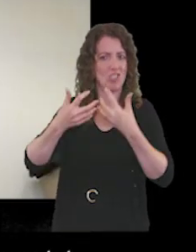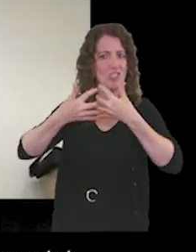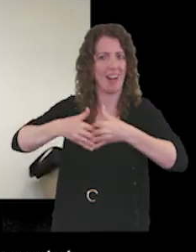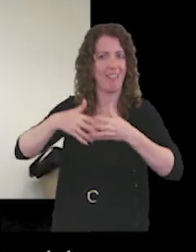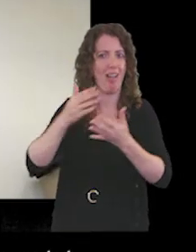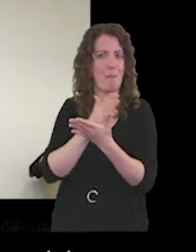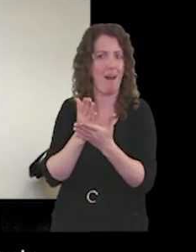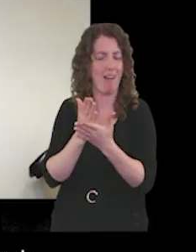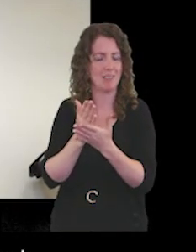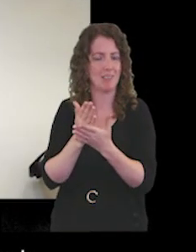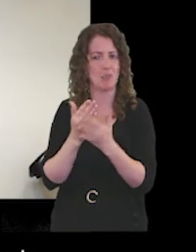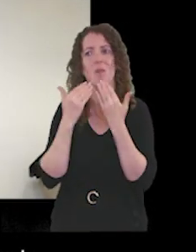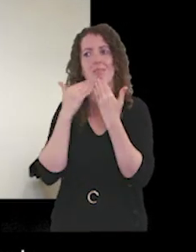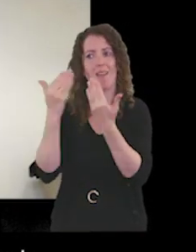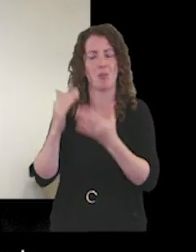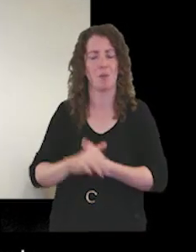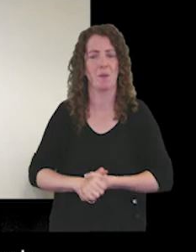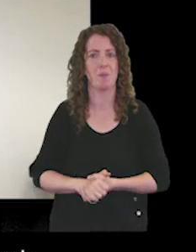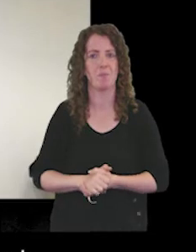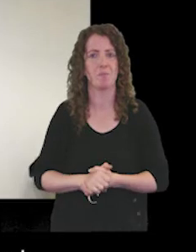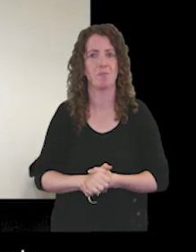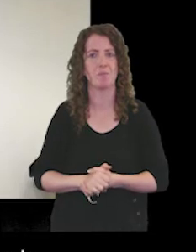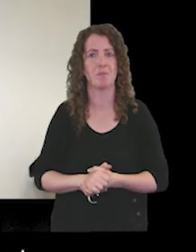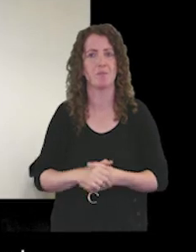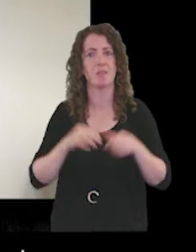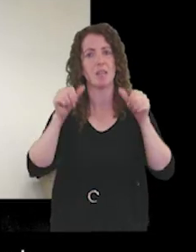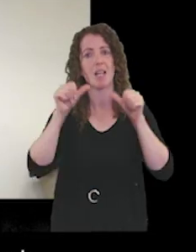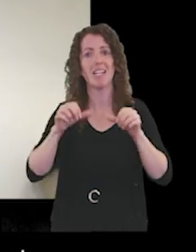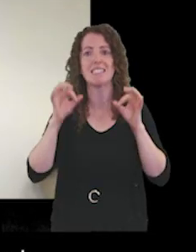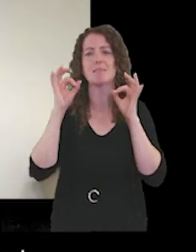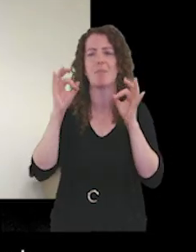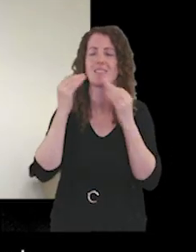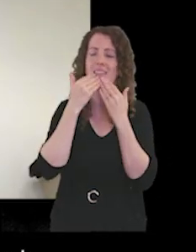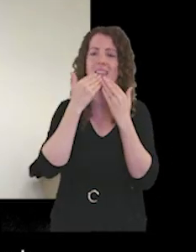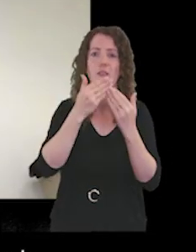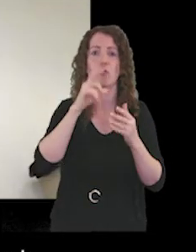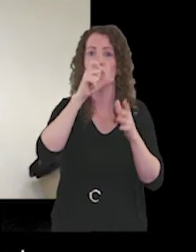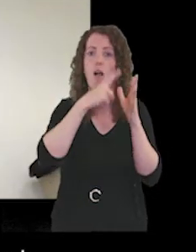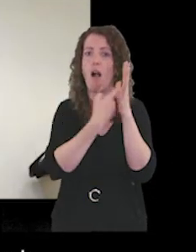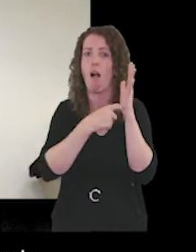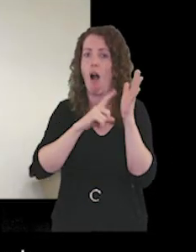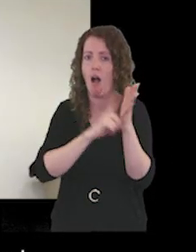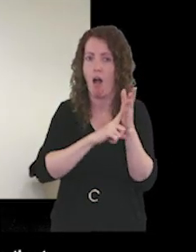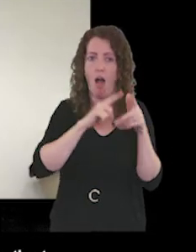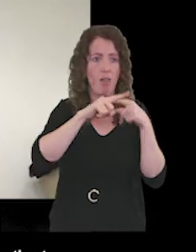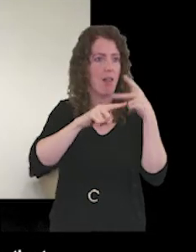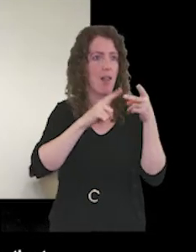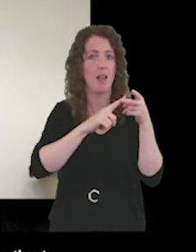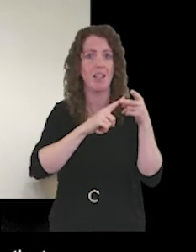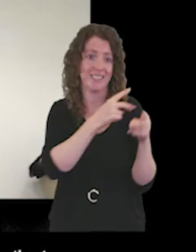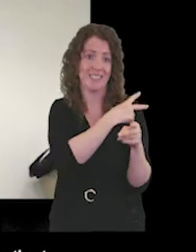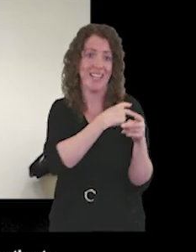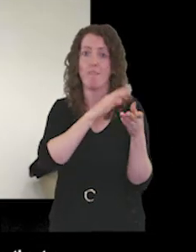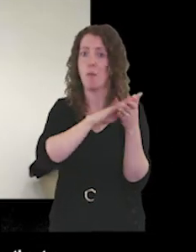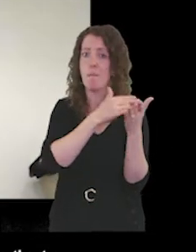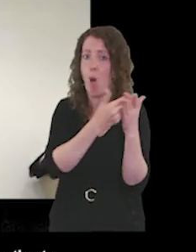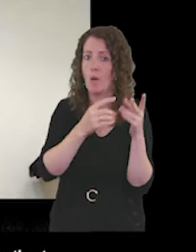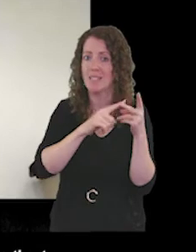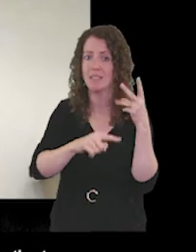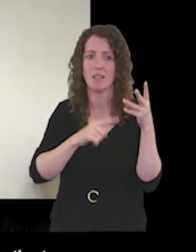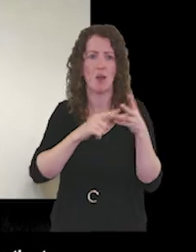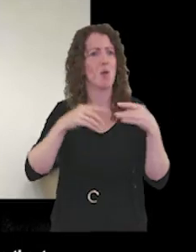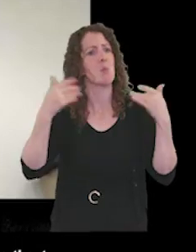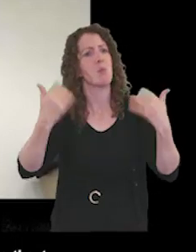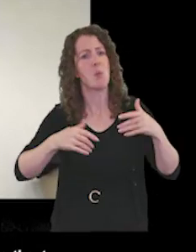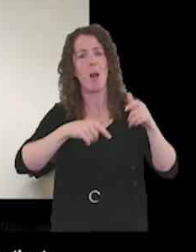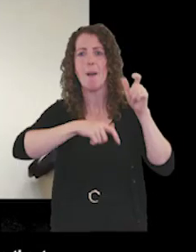elements of this and uh a special thanks again to carl um to our poet staff and to all our wonderful patients